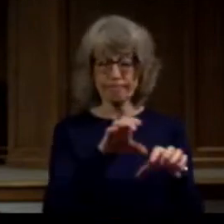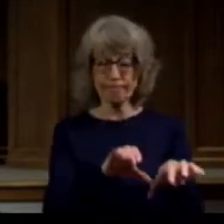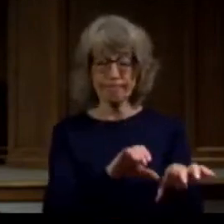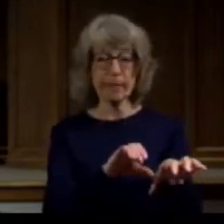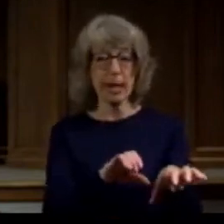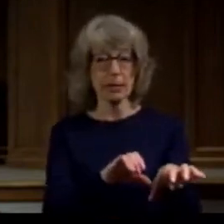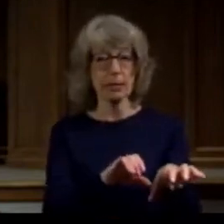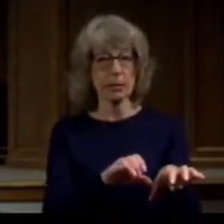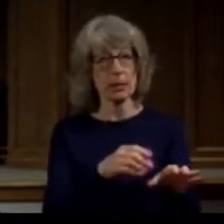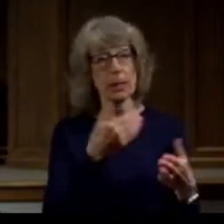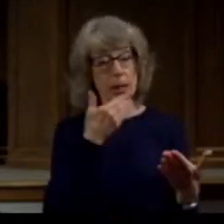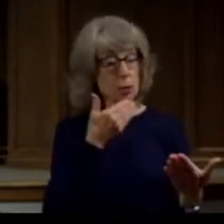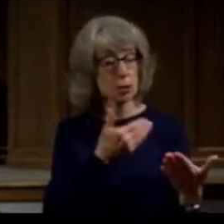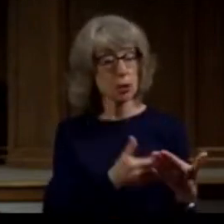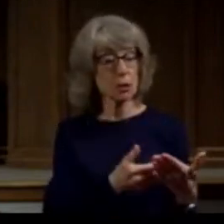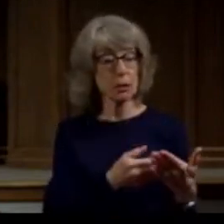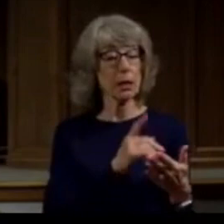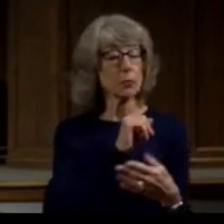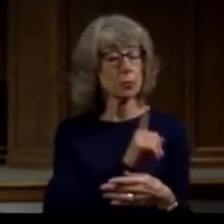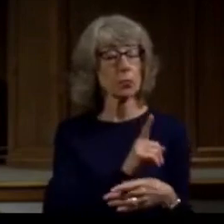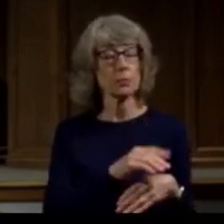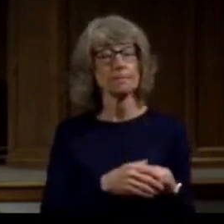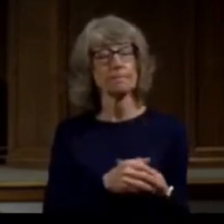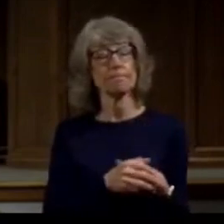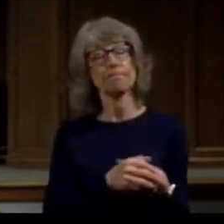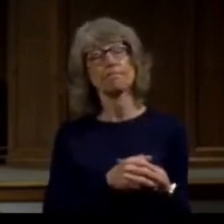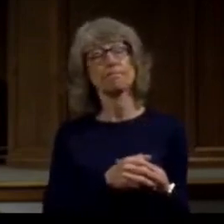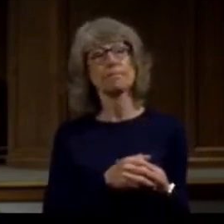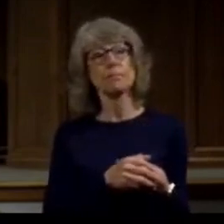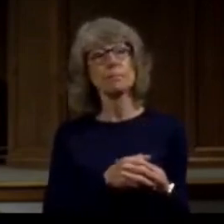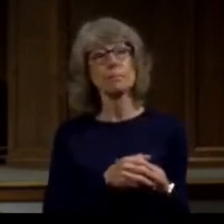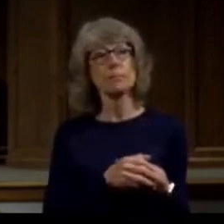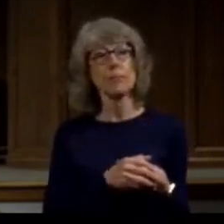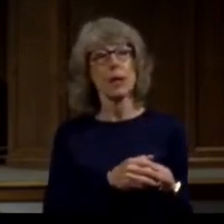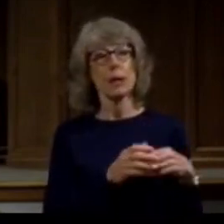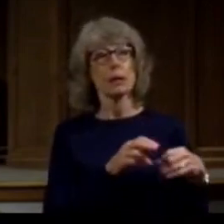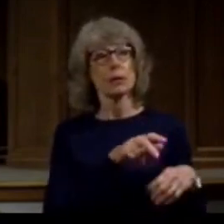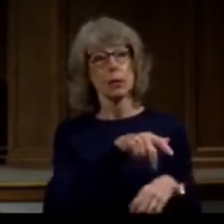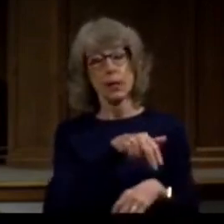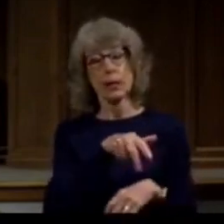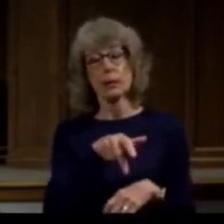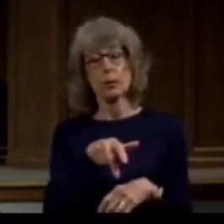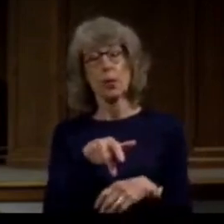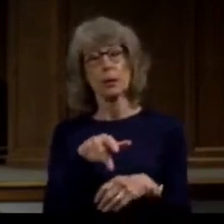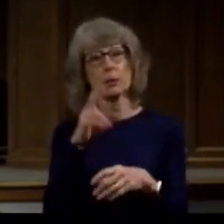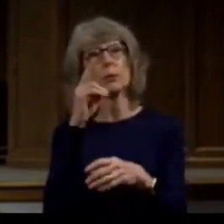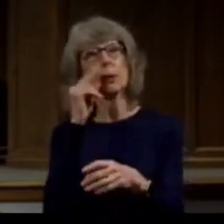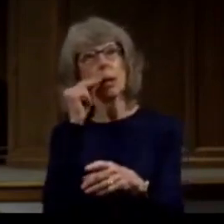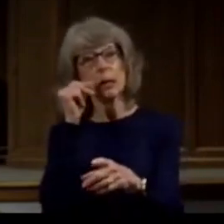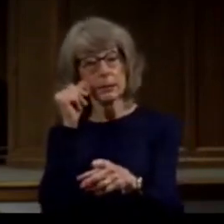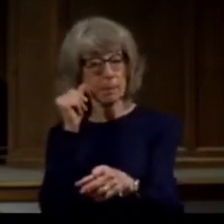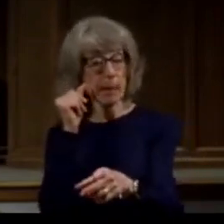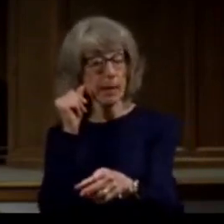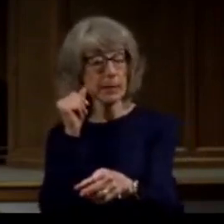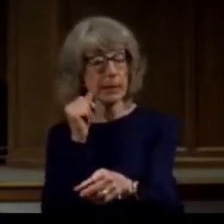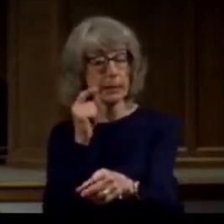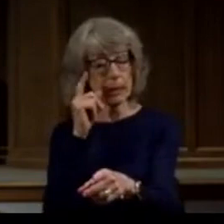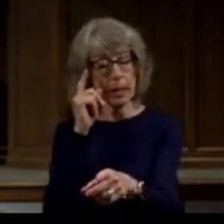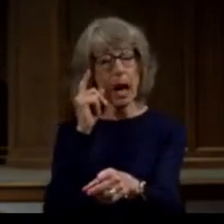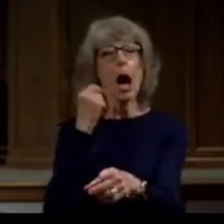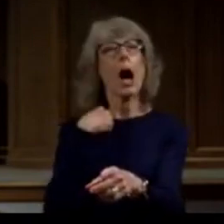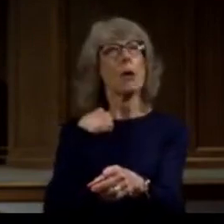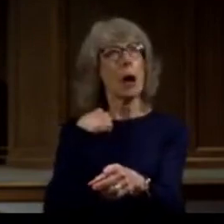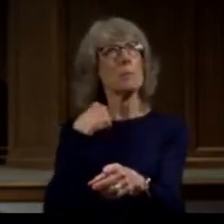good and true. And he's on his way to Damascus to do what he believes is God's will.